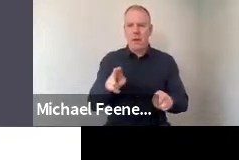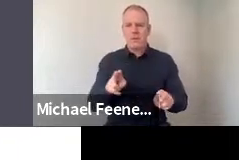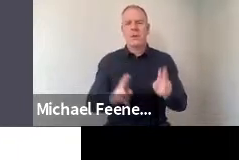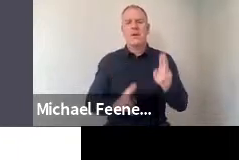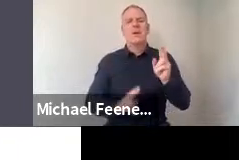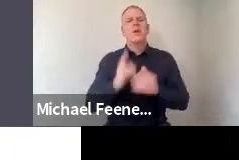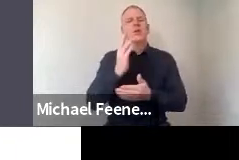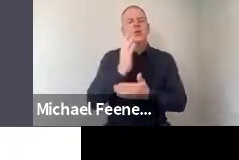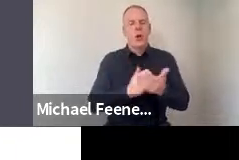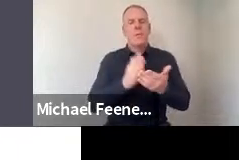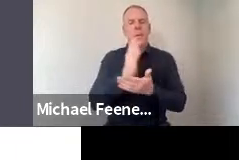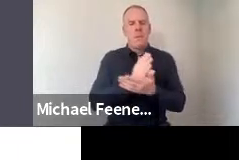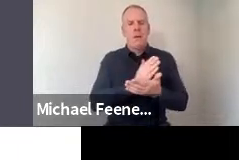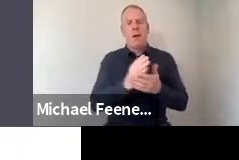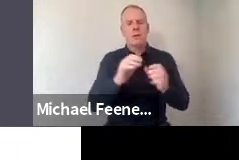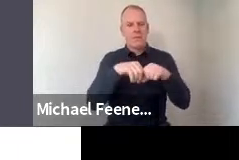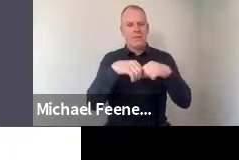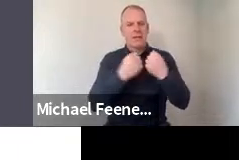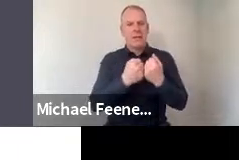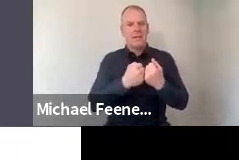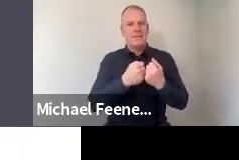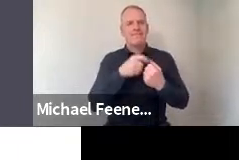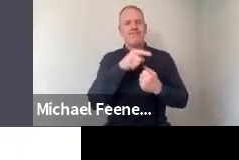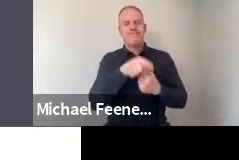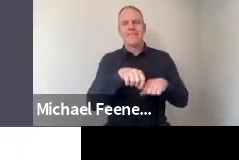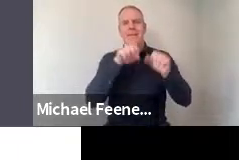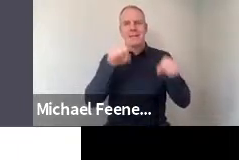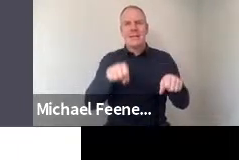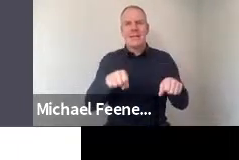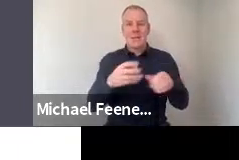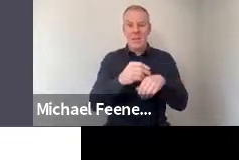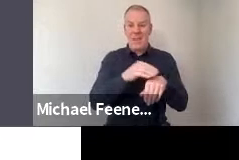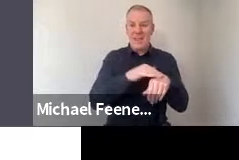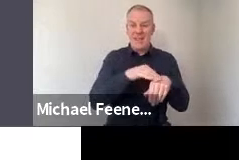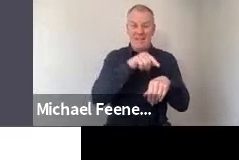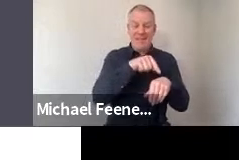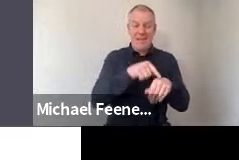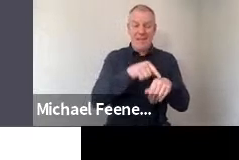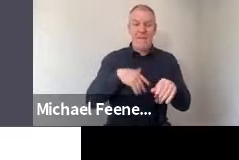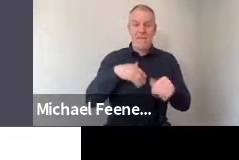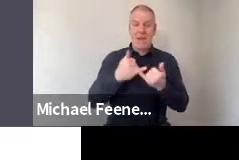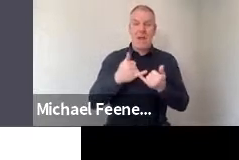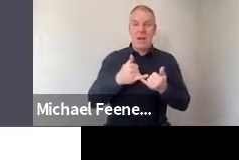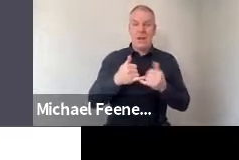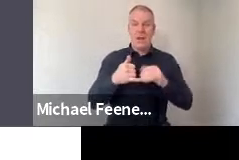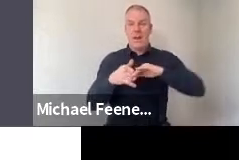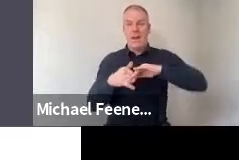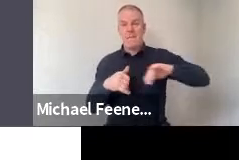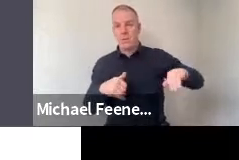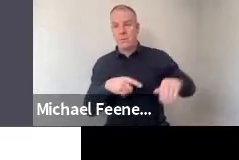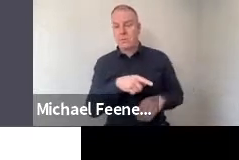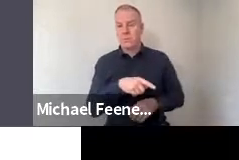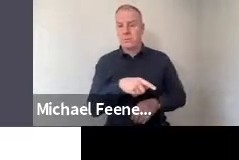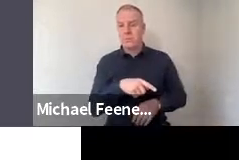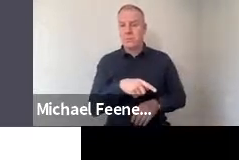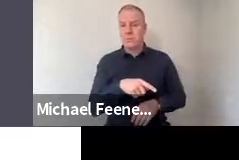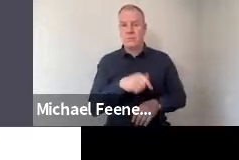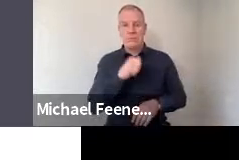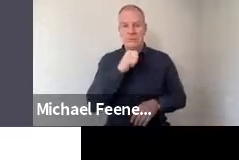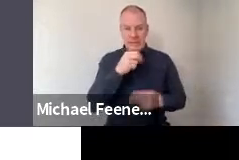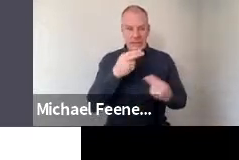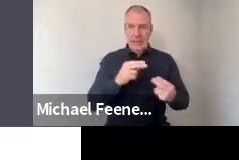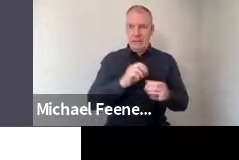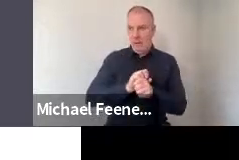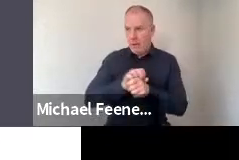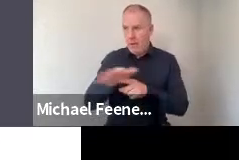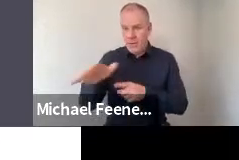parts of society systematically along ethnic lines are feeling like their voices need to be